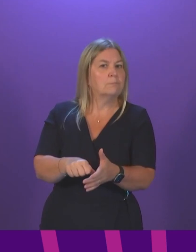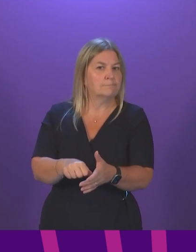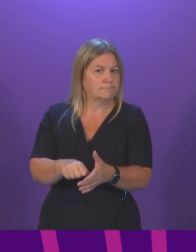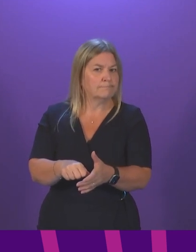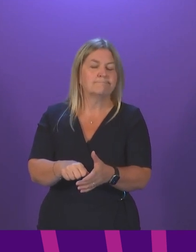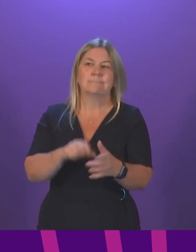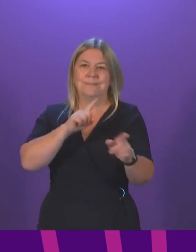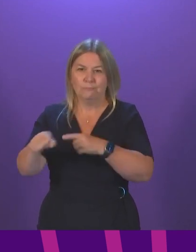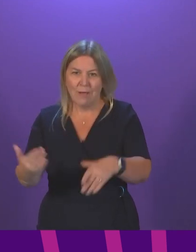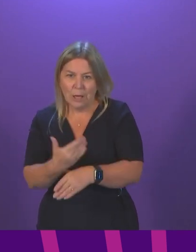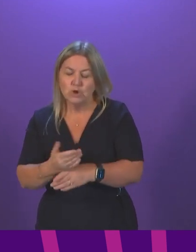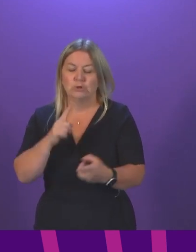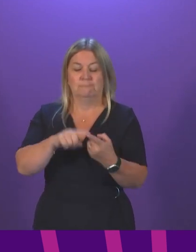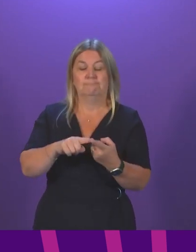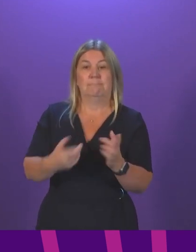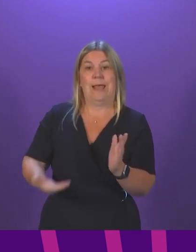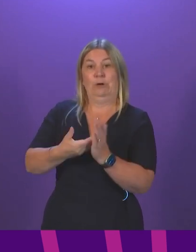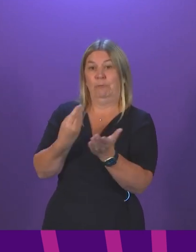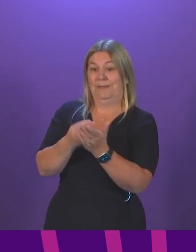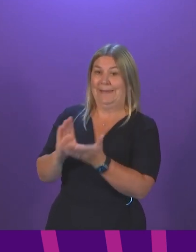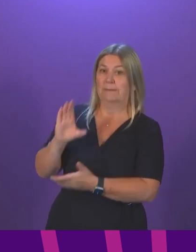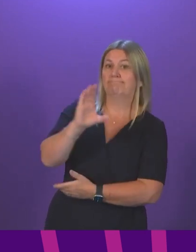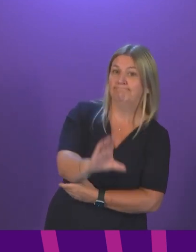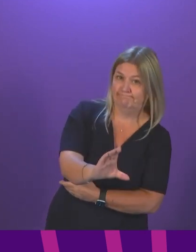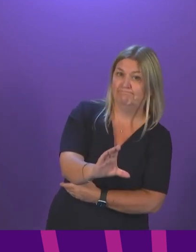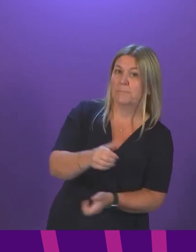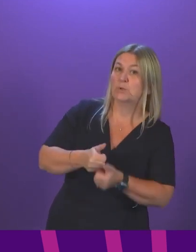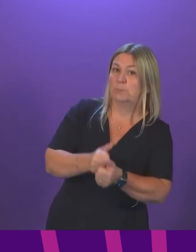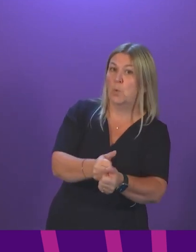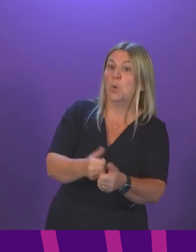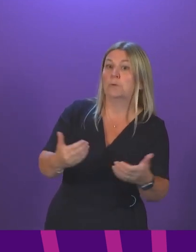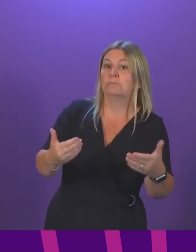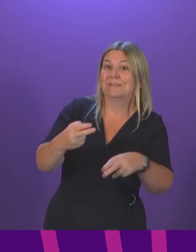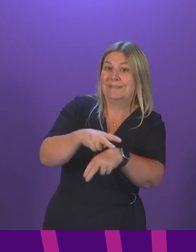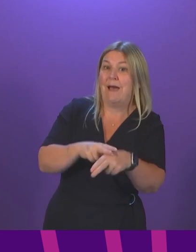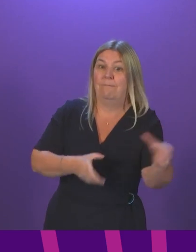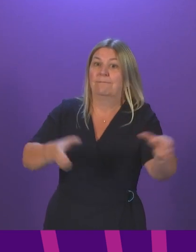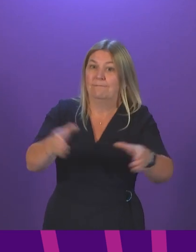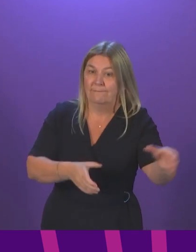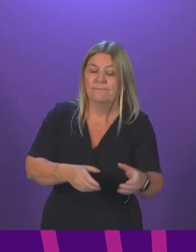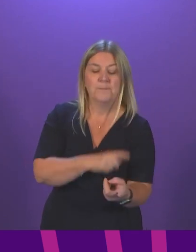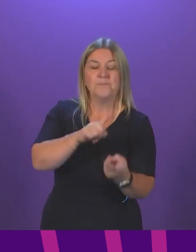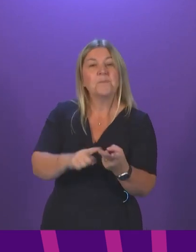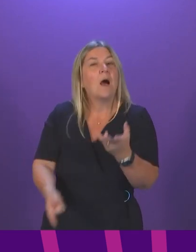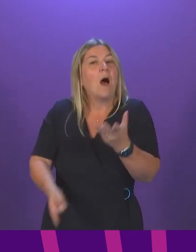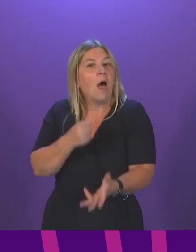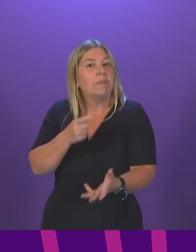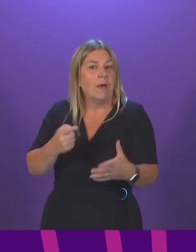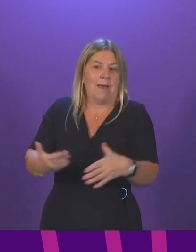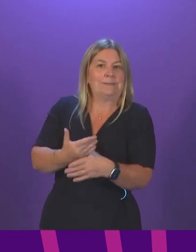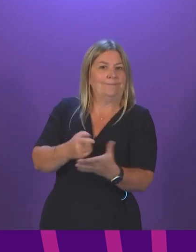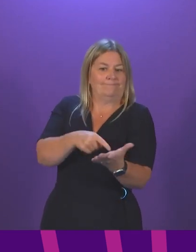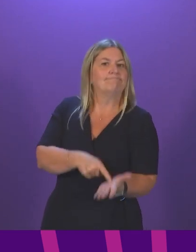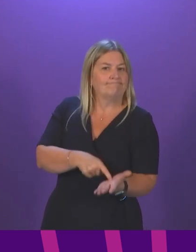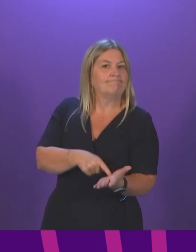example, additional funding to support new recruitment. A number of additional actions are currently under active